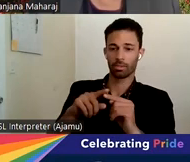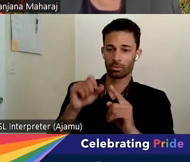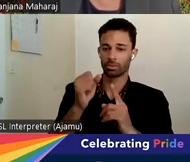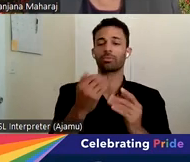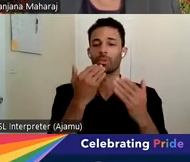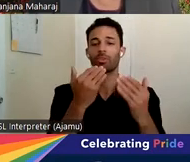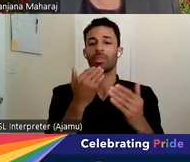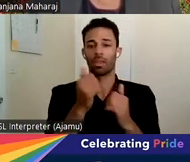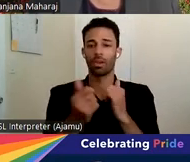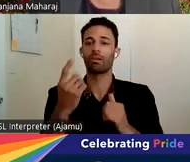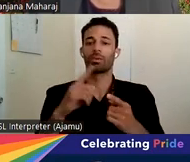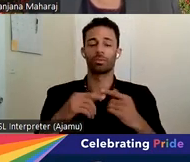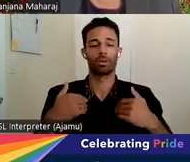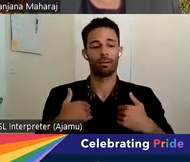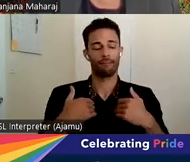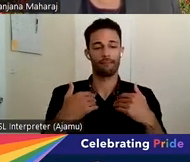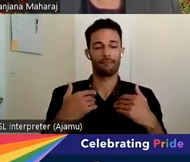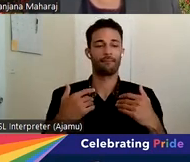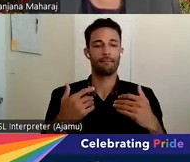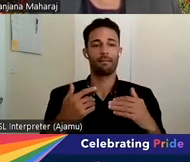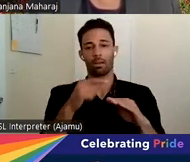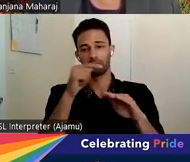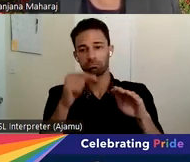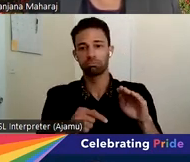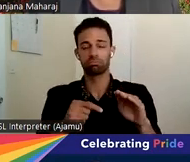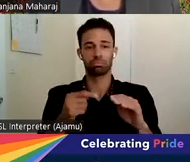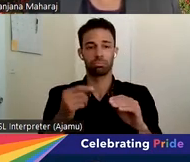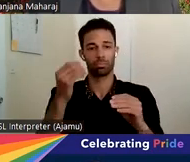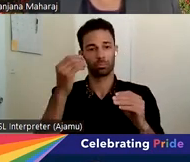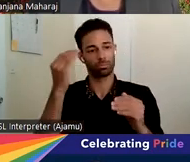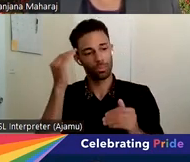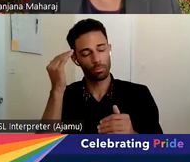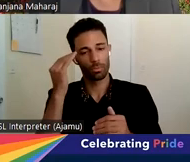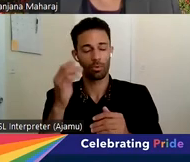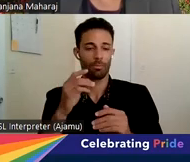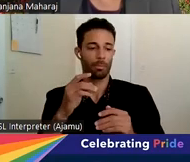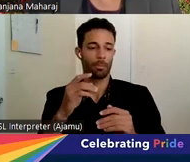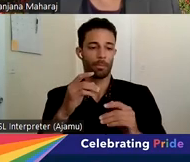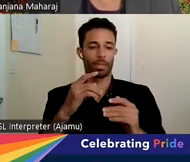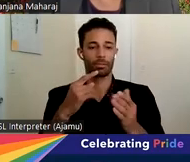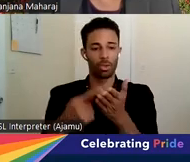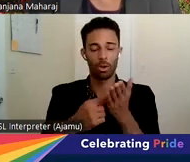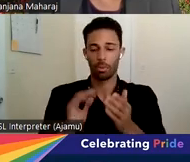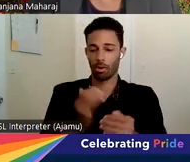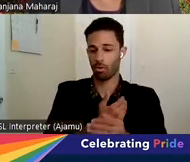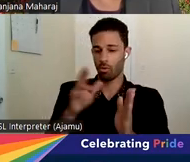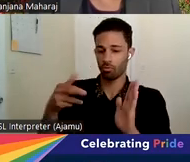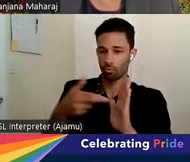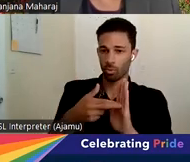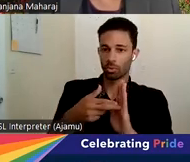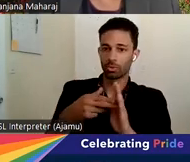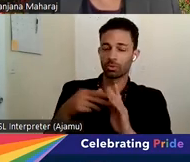to have informed conversations and really look at our roles and responsibilities to individuals who would be having these